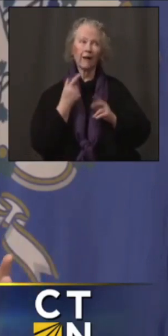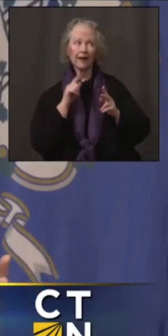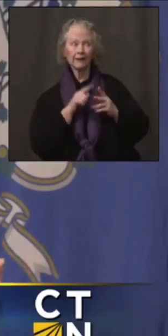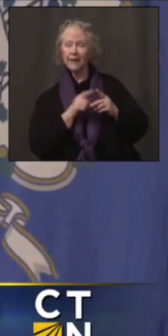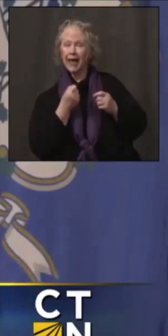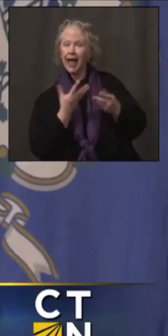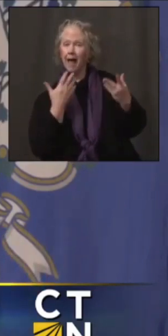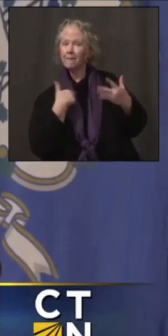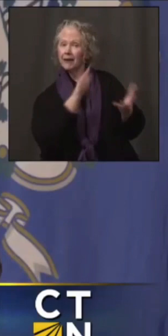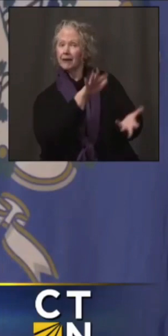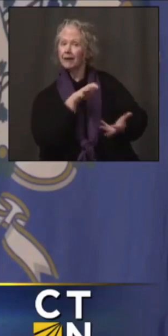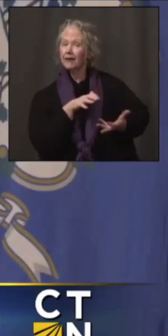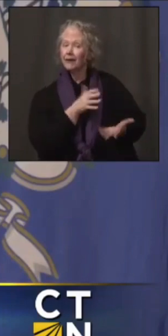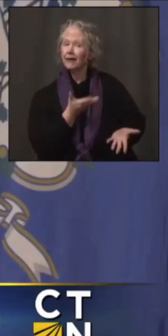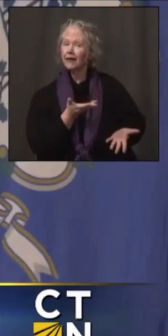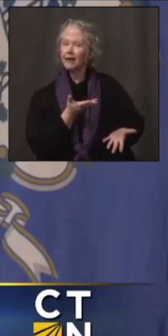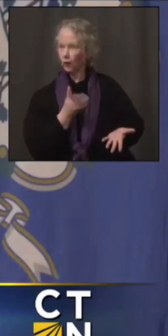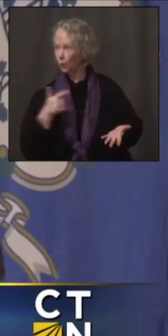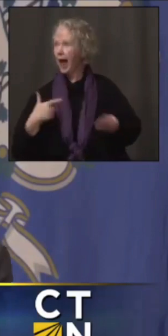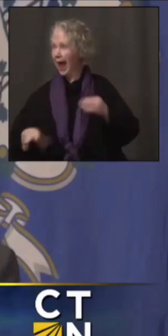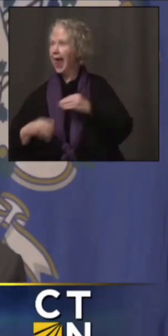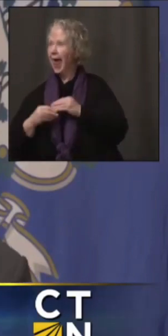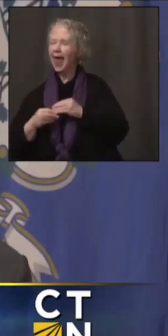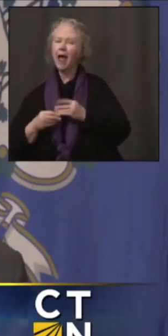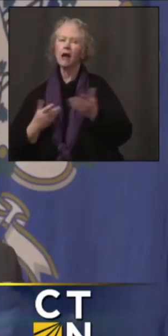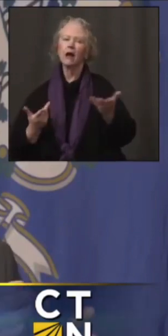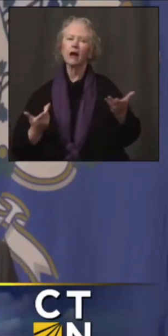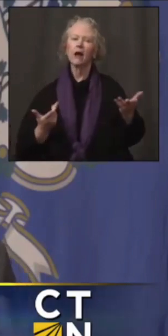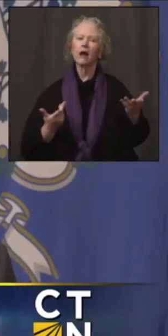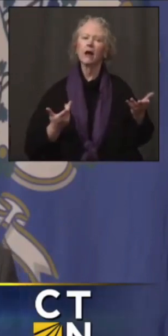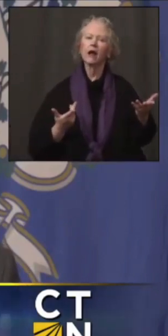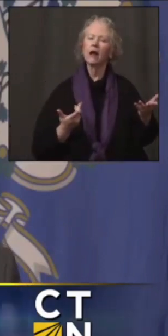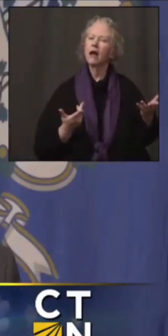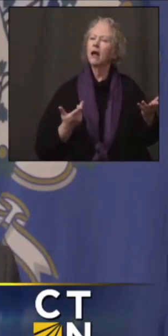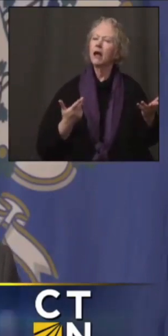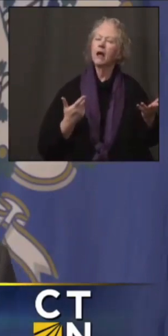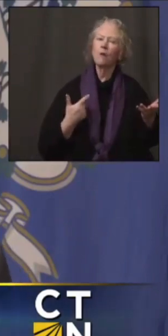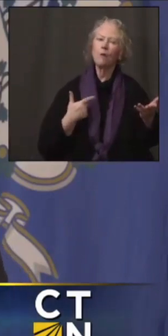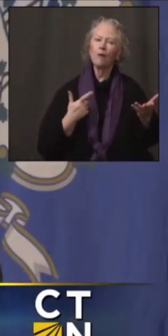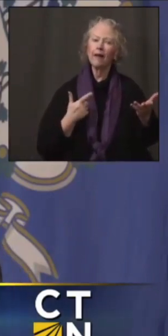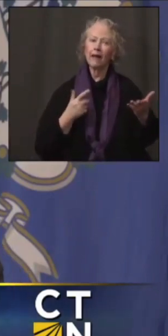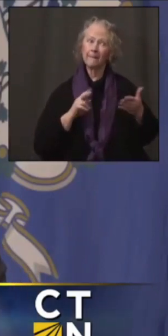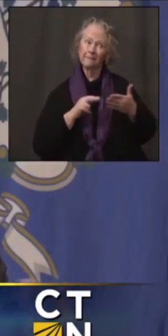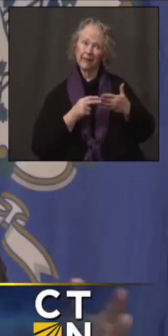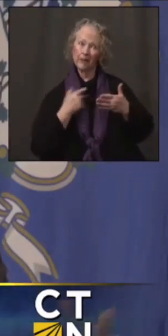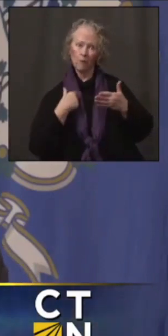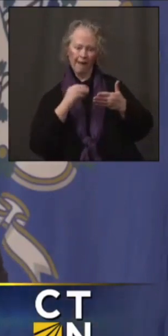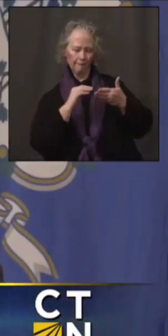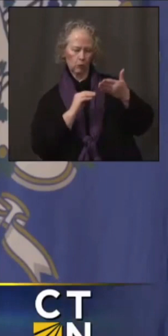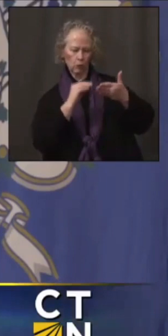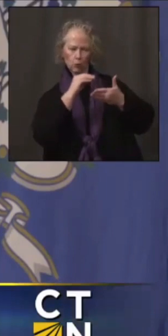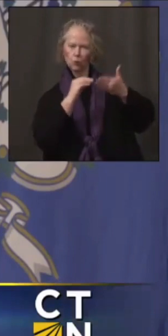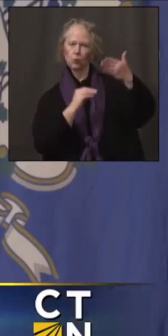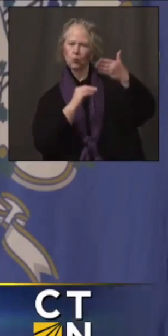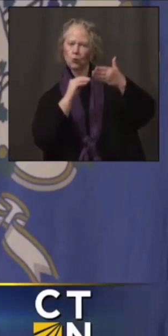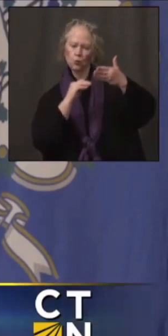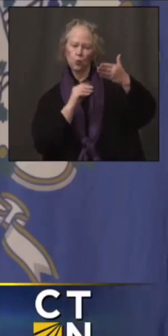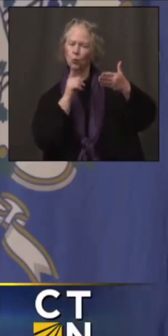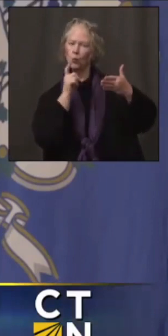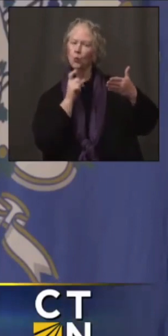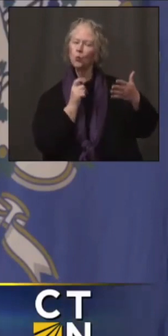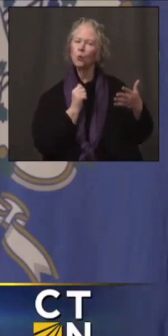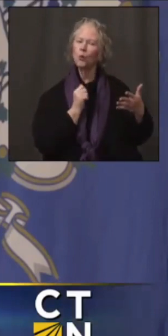vaccines we have, Emily. So when you say, let's add them, you're sort of saying, who do you, who do you want to move to the back of the line? Because, uh,